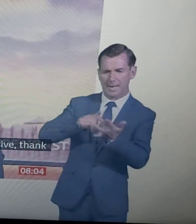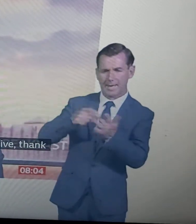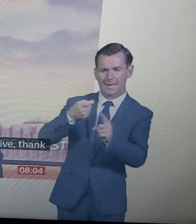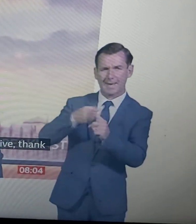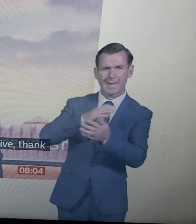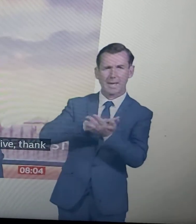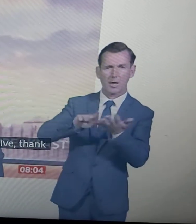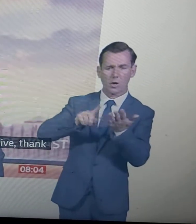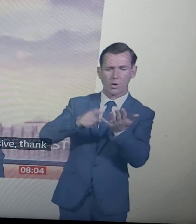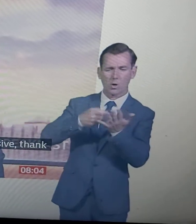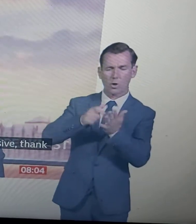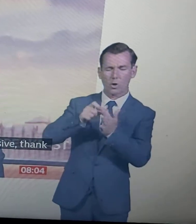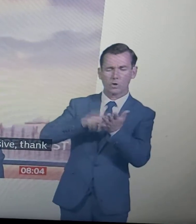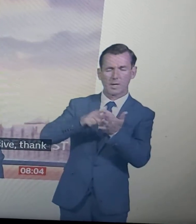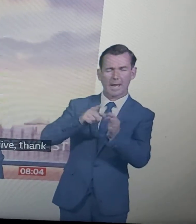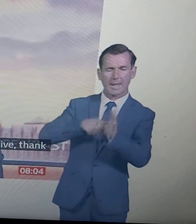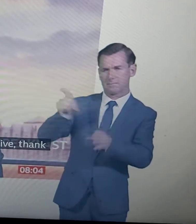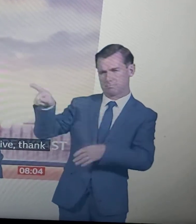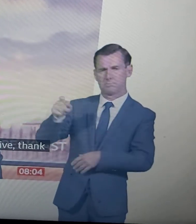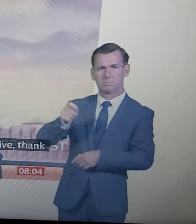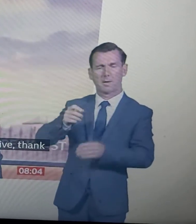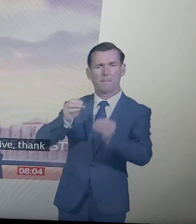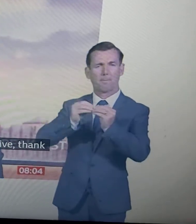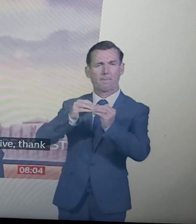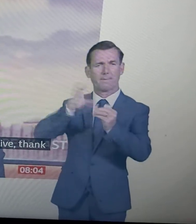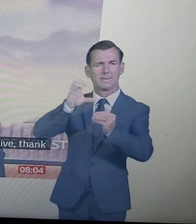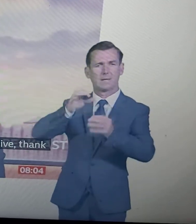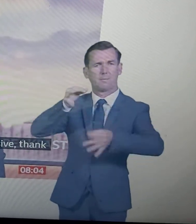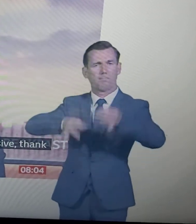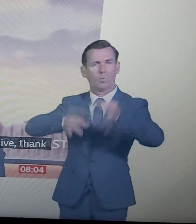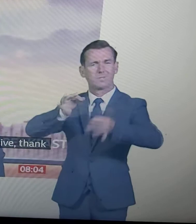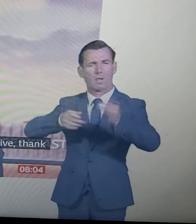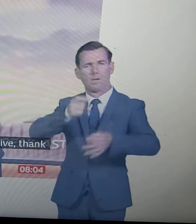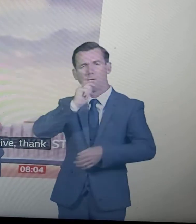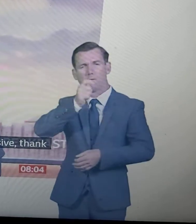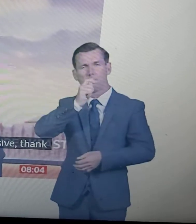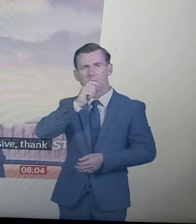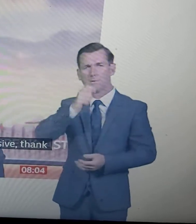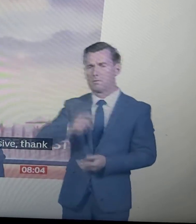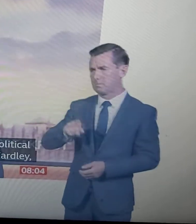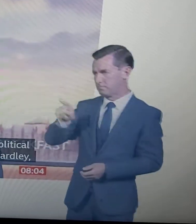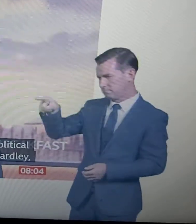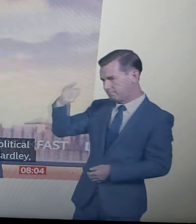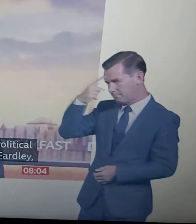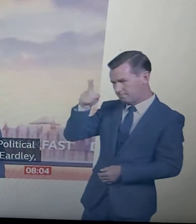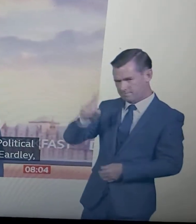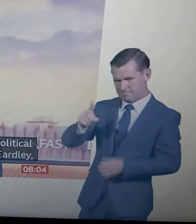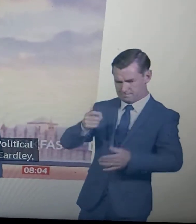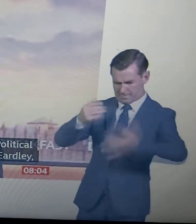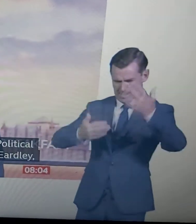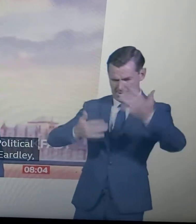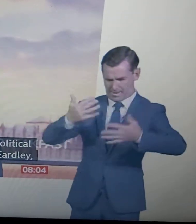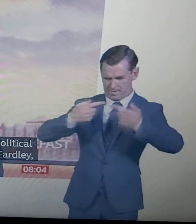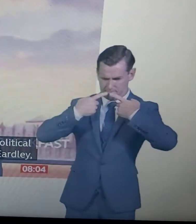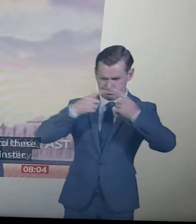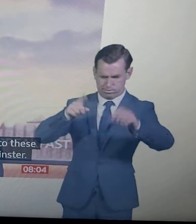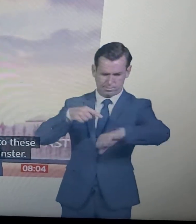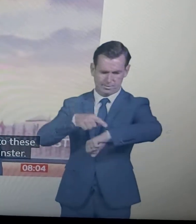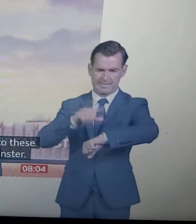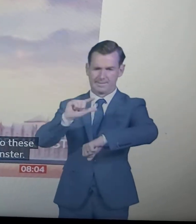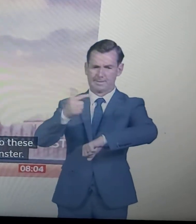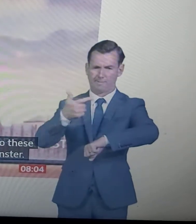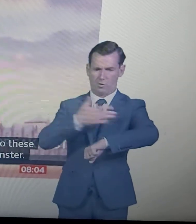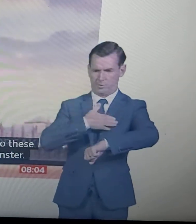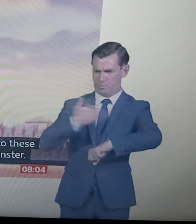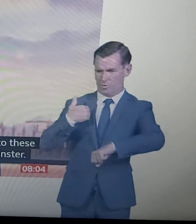hour ago. Nick, tell us what reaction there's been. I think there's an acknowledgement, Charlie, that this is a huge challenge for the government